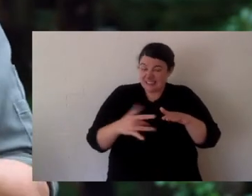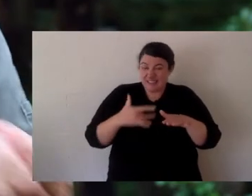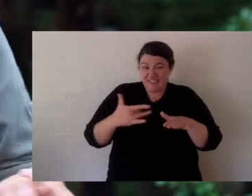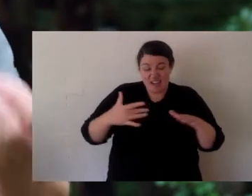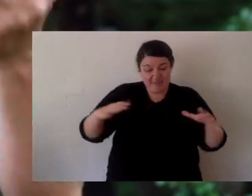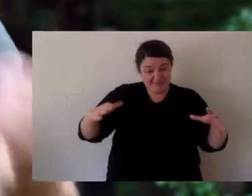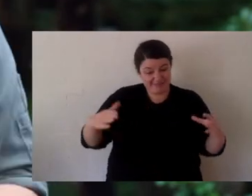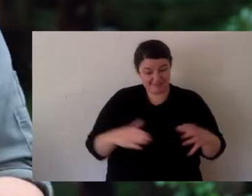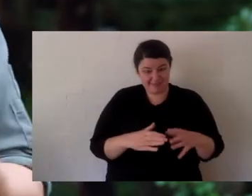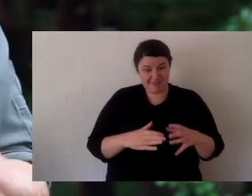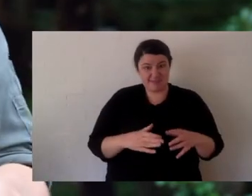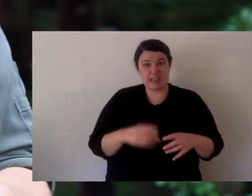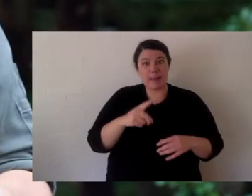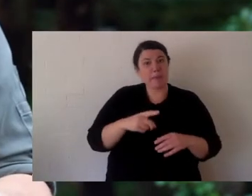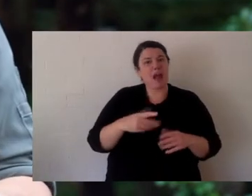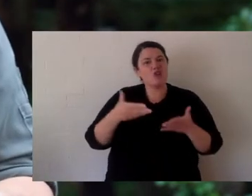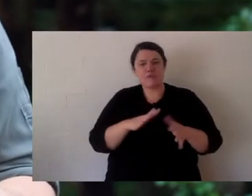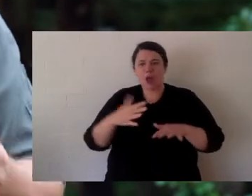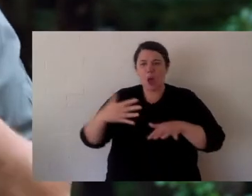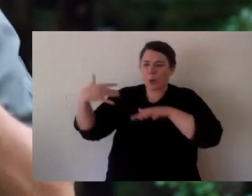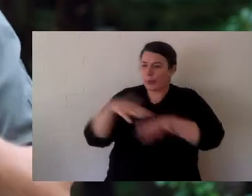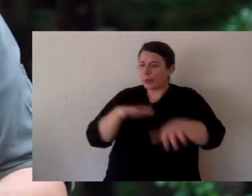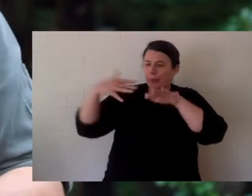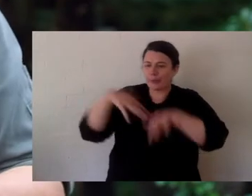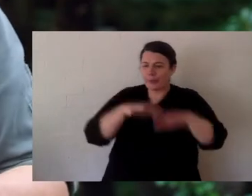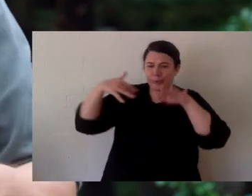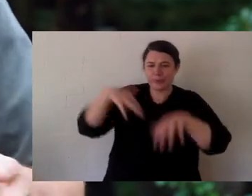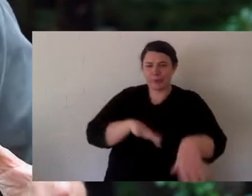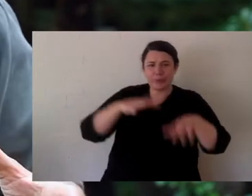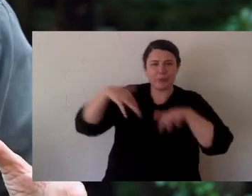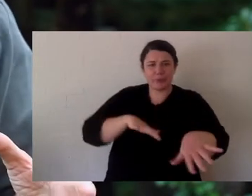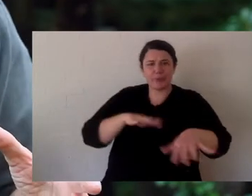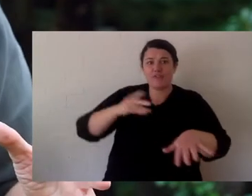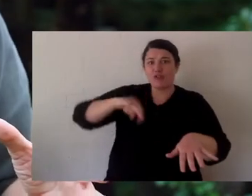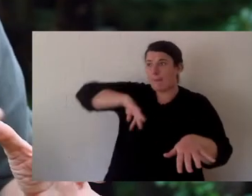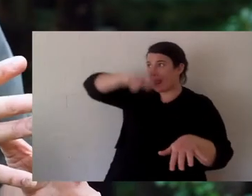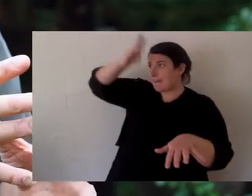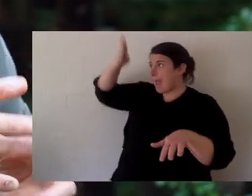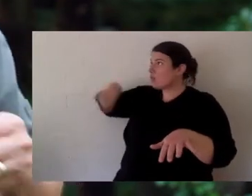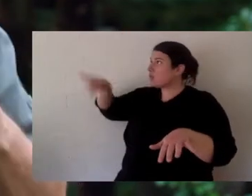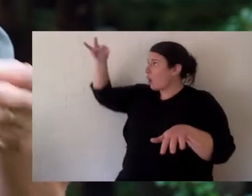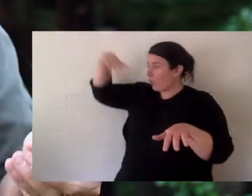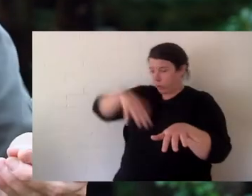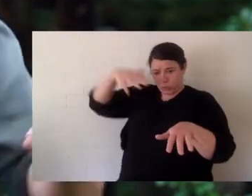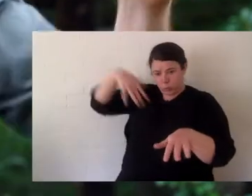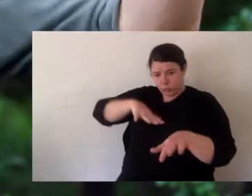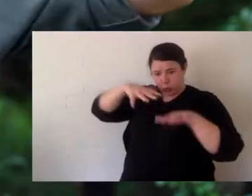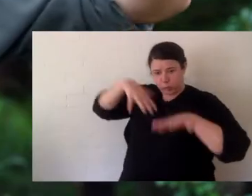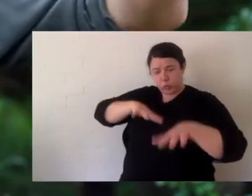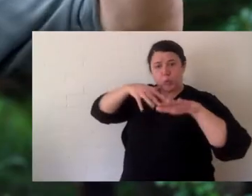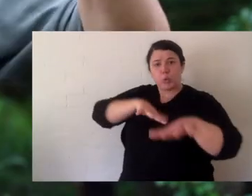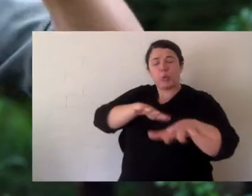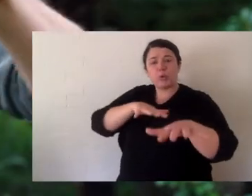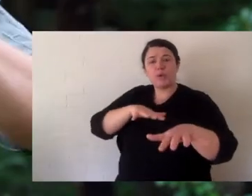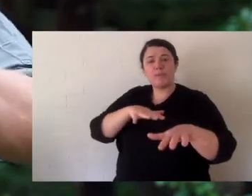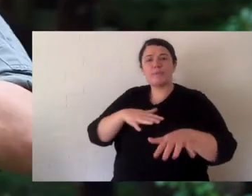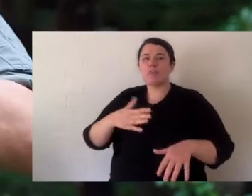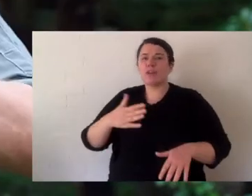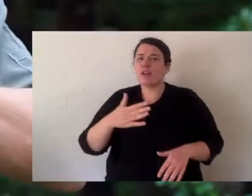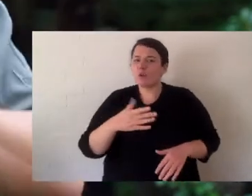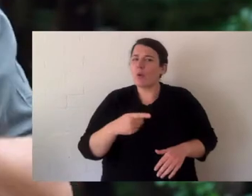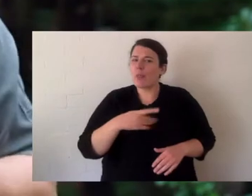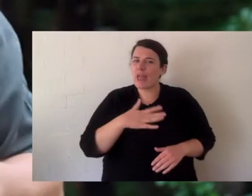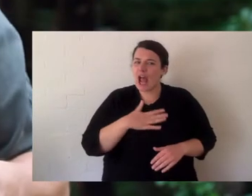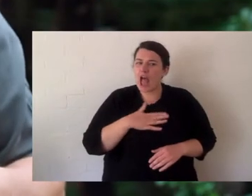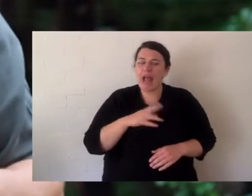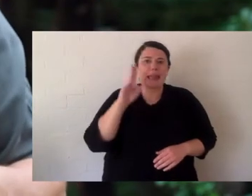last refuge. That's where they survive. The rivers are quite fast flowing. They're eastern rivers that flow off the mountain range,